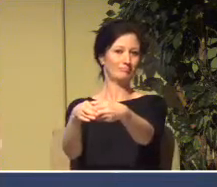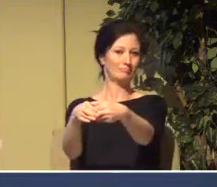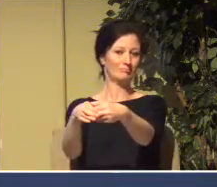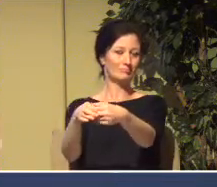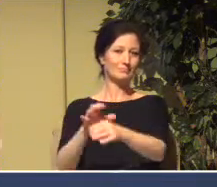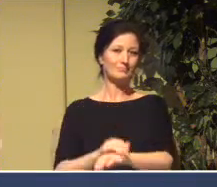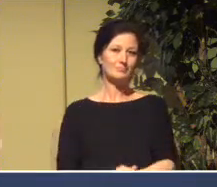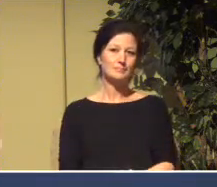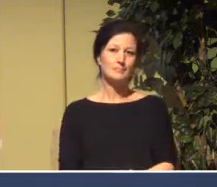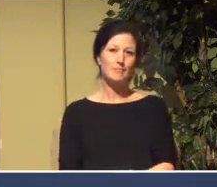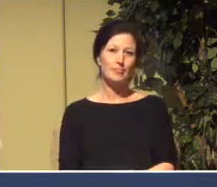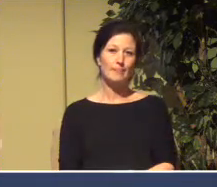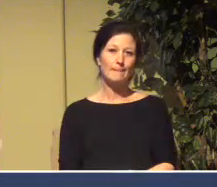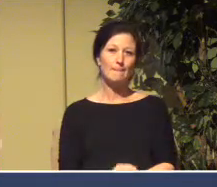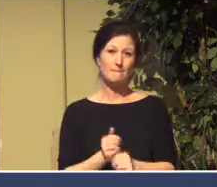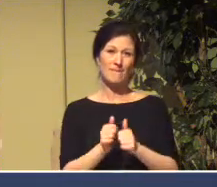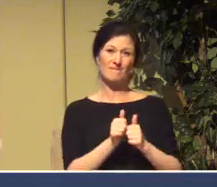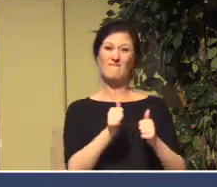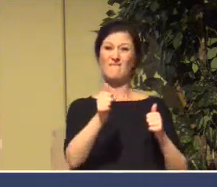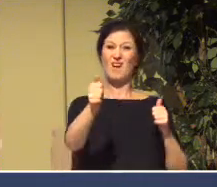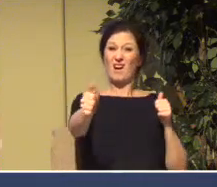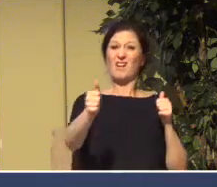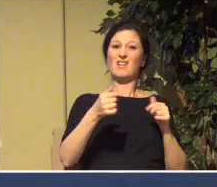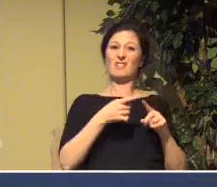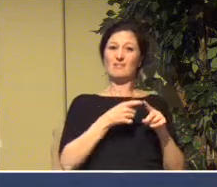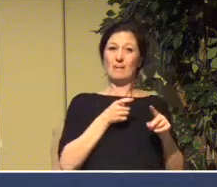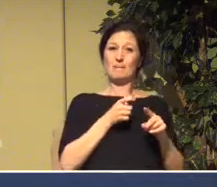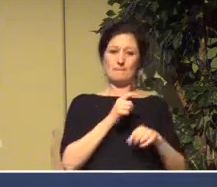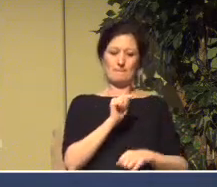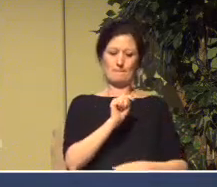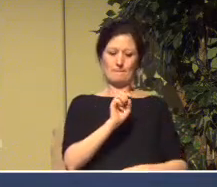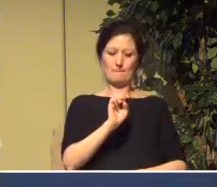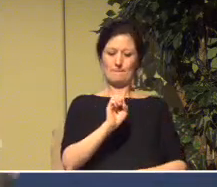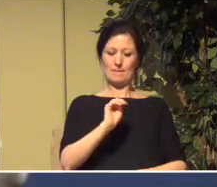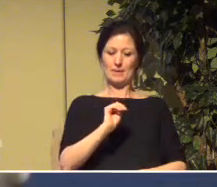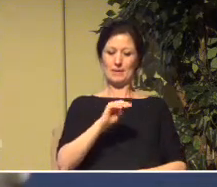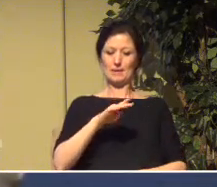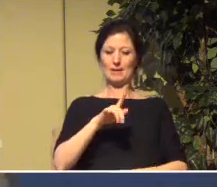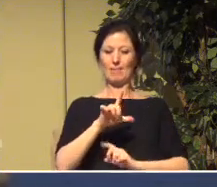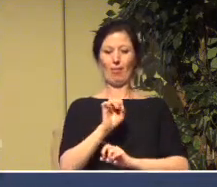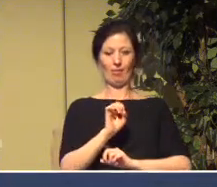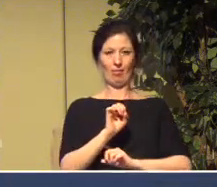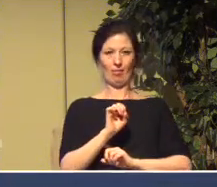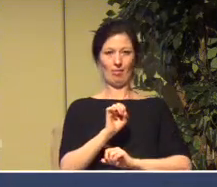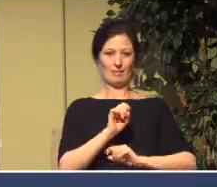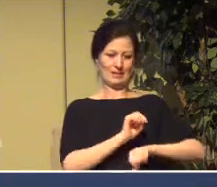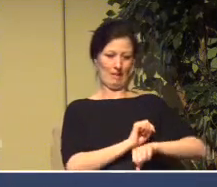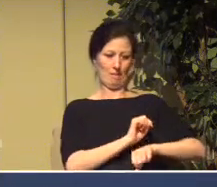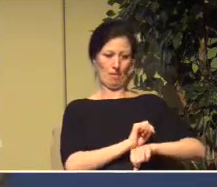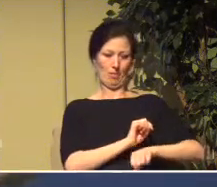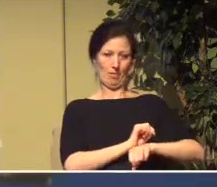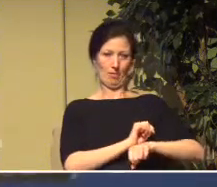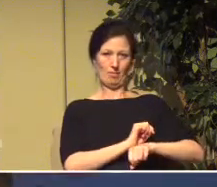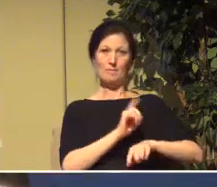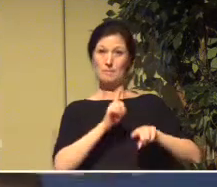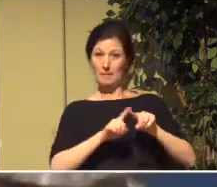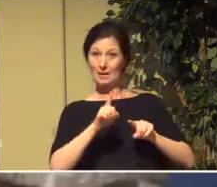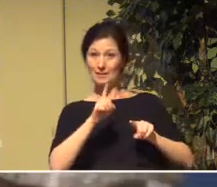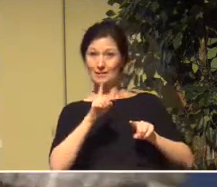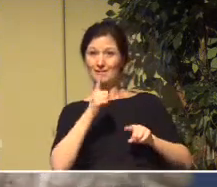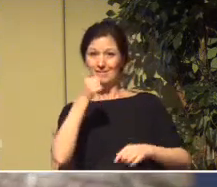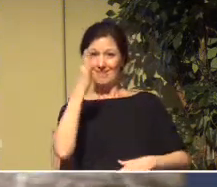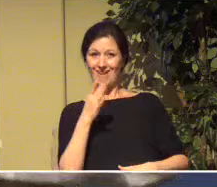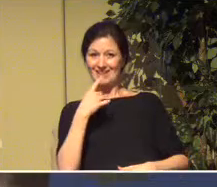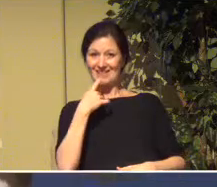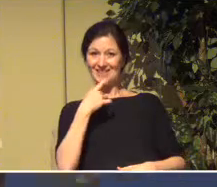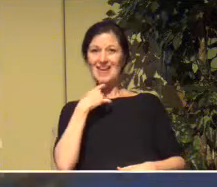And they were far from the temple, which is where God dwelt among his people. He says, will come for you. I'll bring you back.